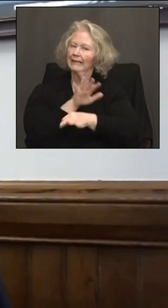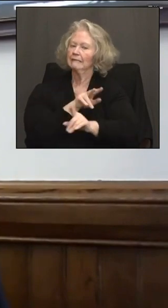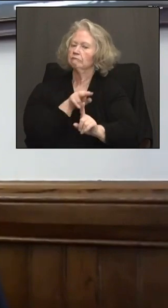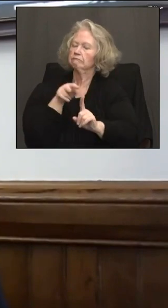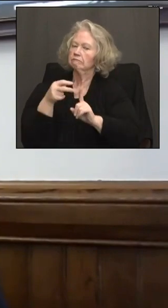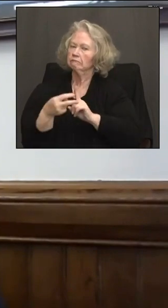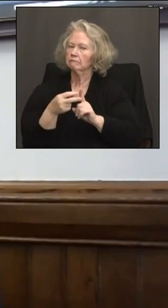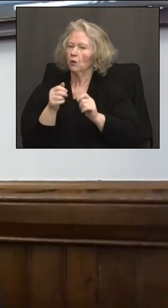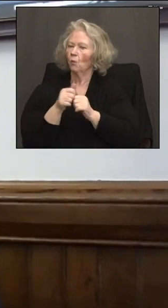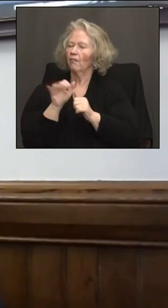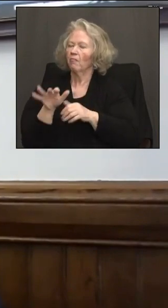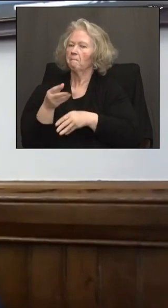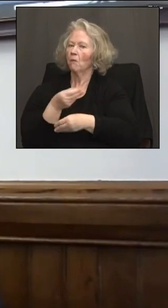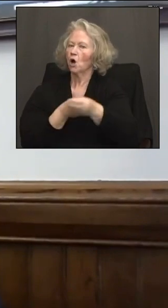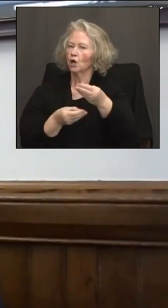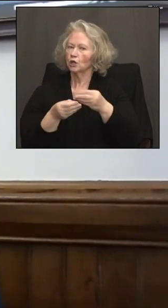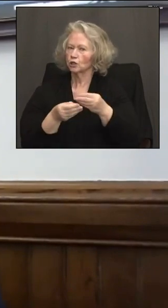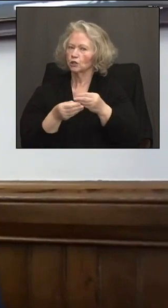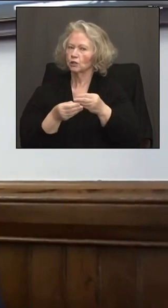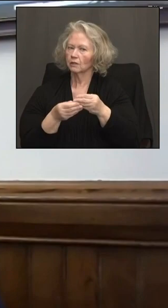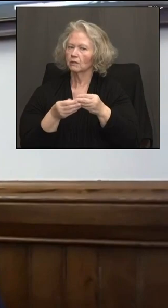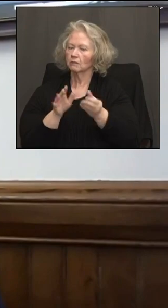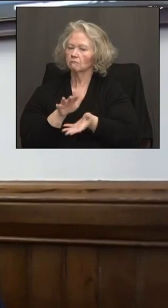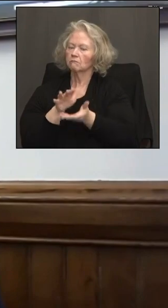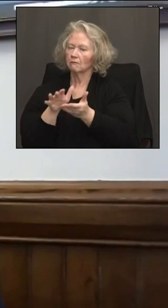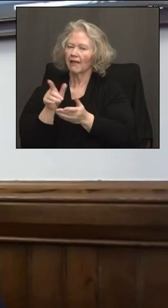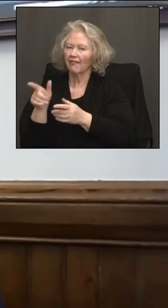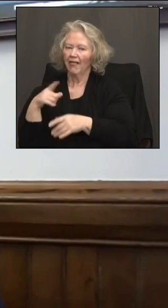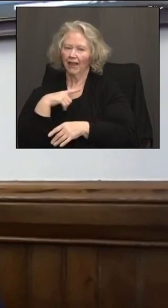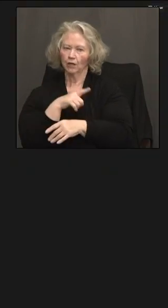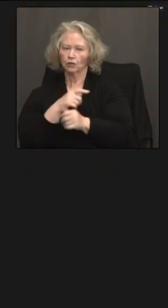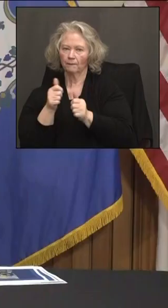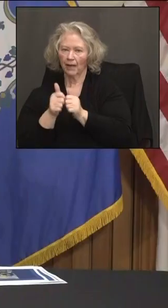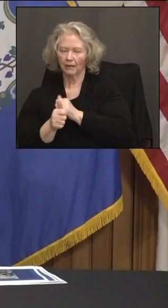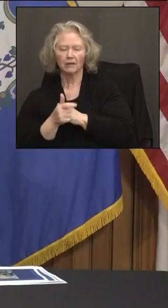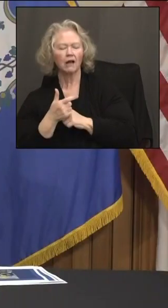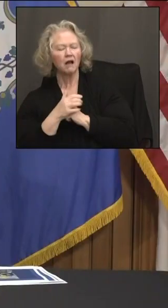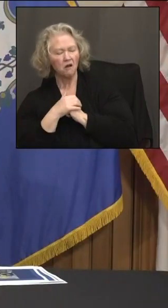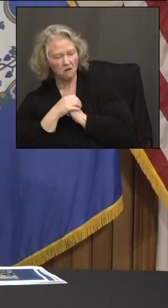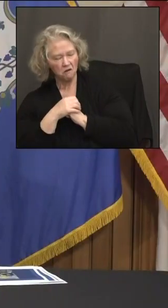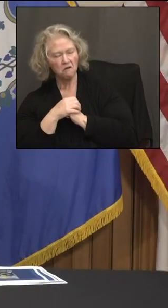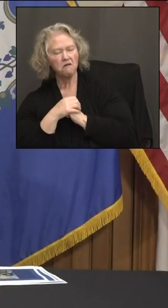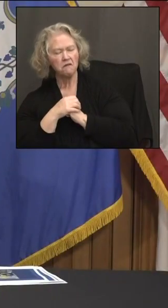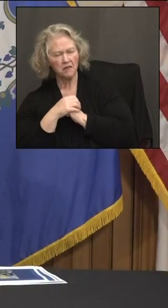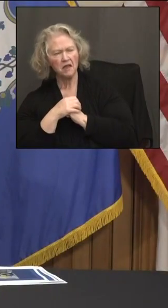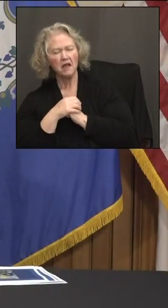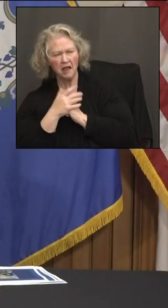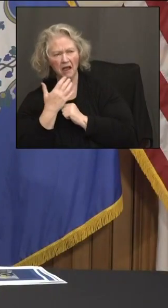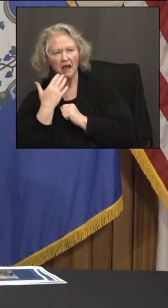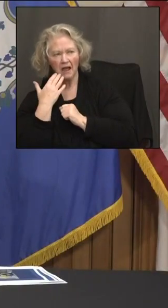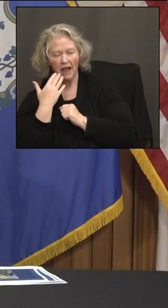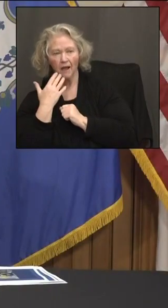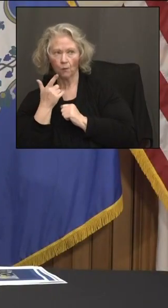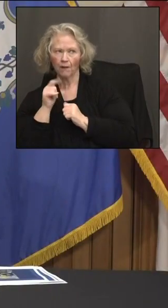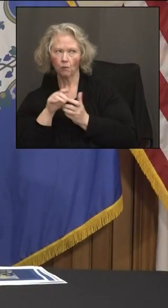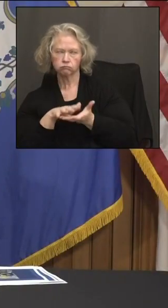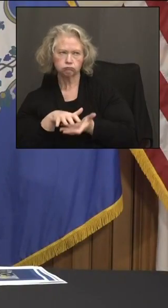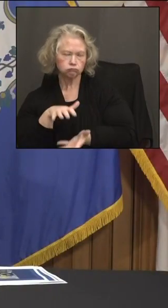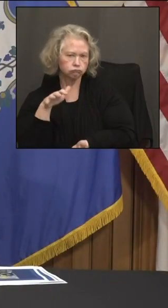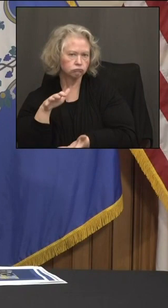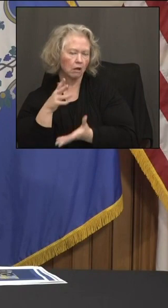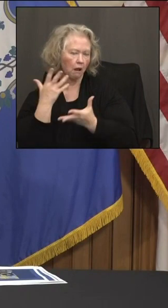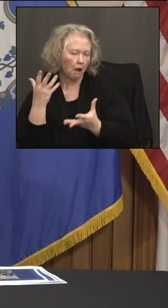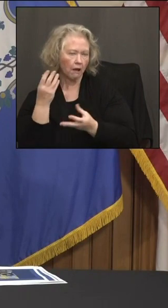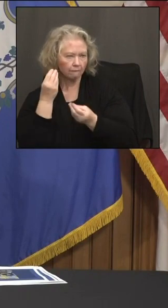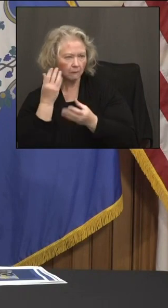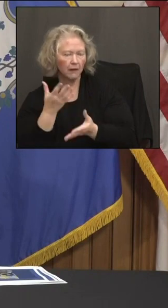package that was passed by the legislature. Yeah, are there any specific, I mean, I know that there was a lot there in that